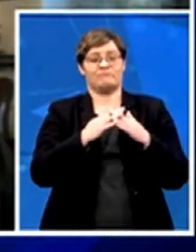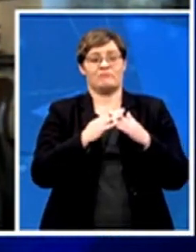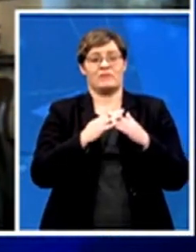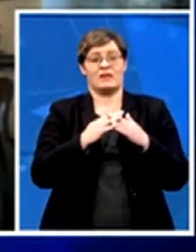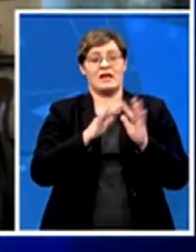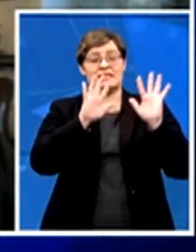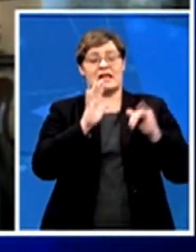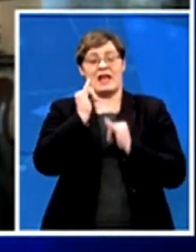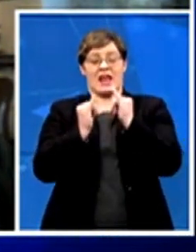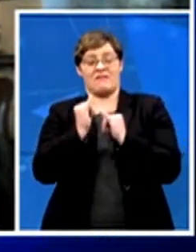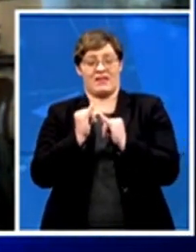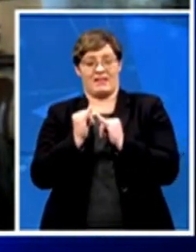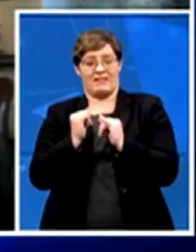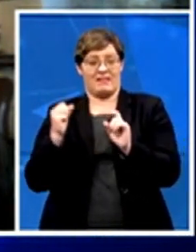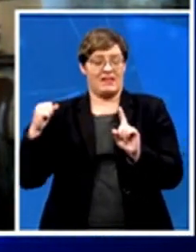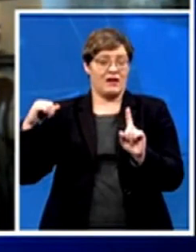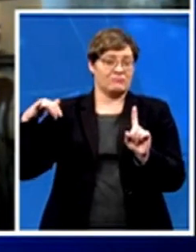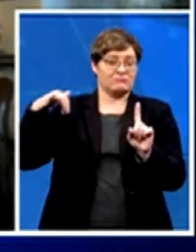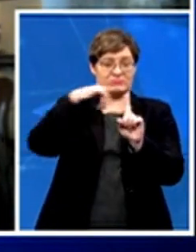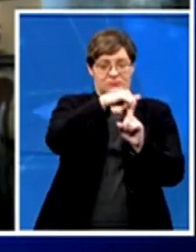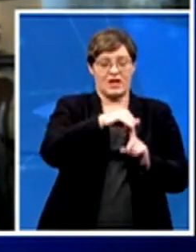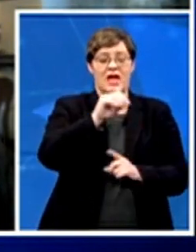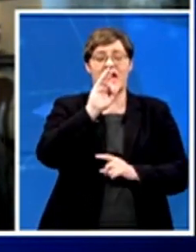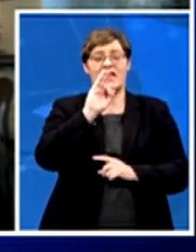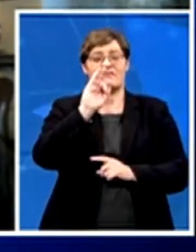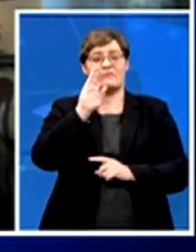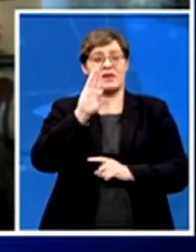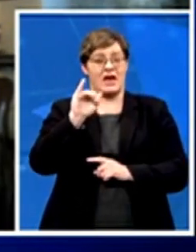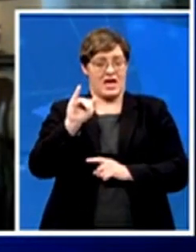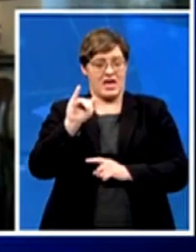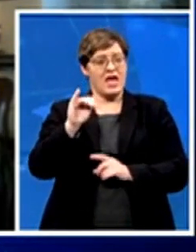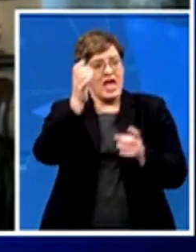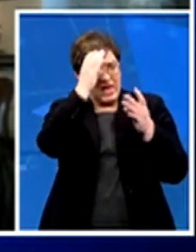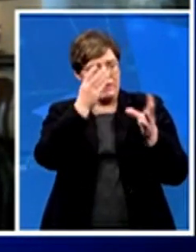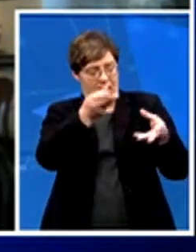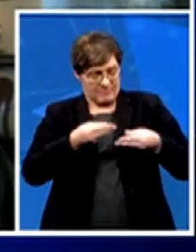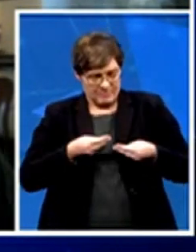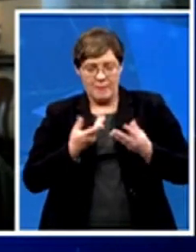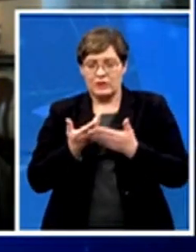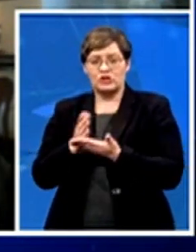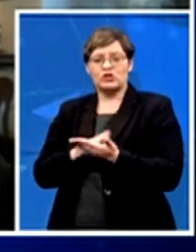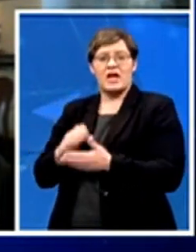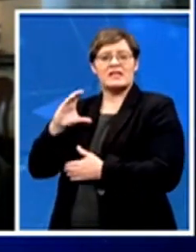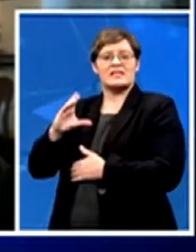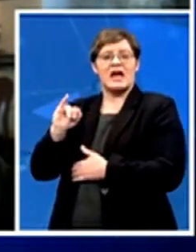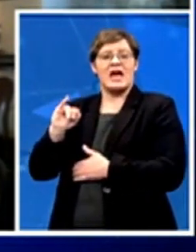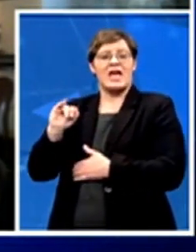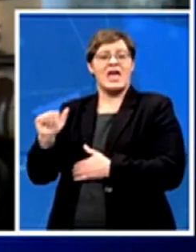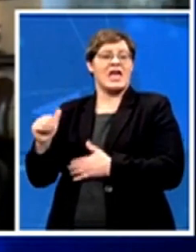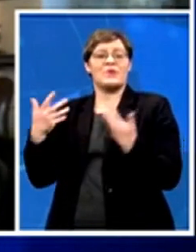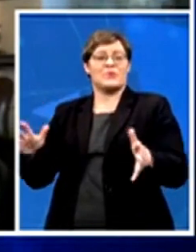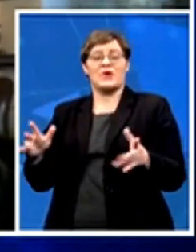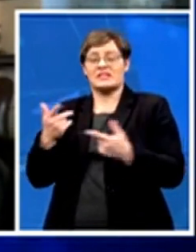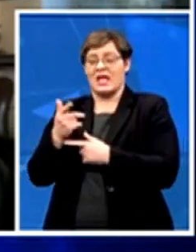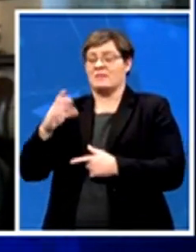FBI ostensibly having had information and did not share it with CIA and vice versa. Now that this working